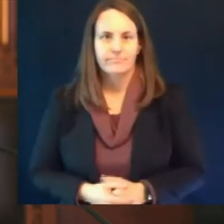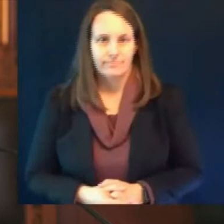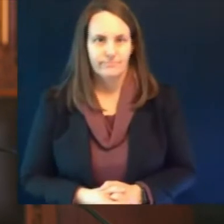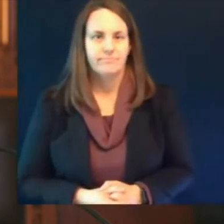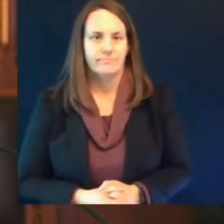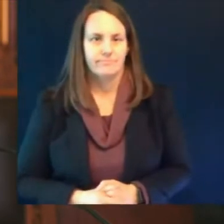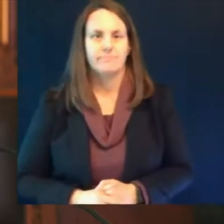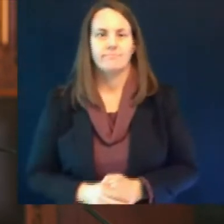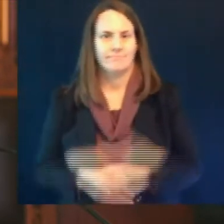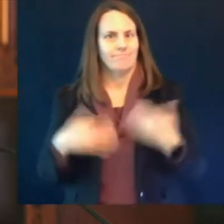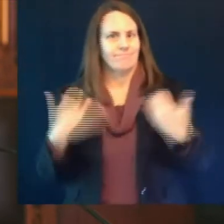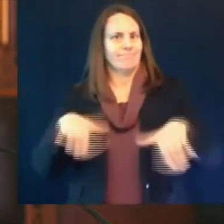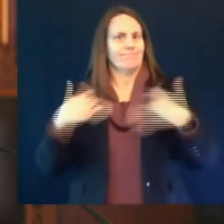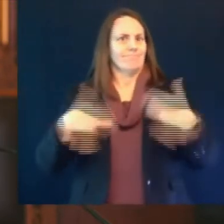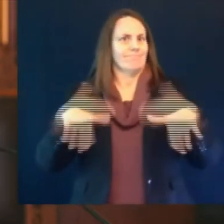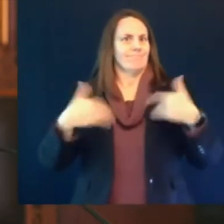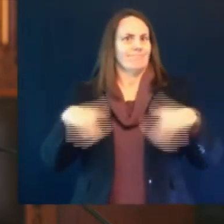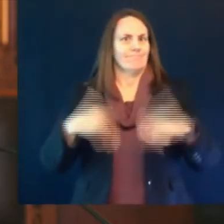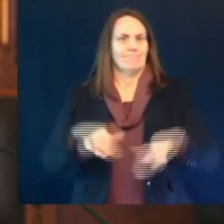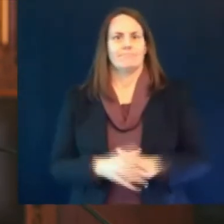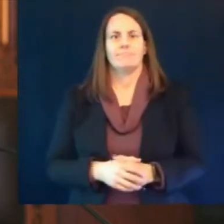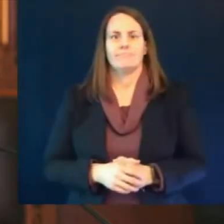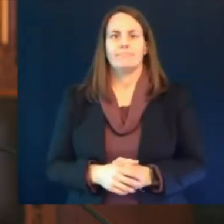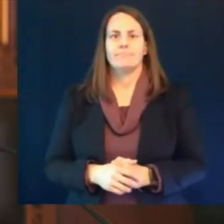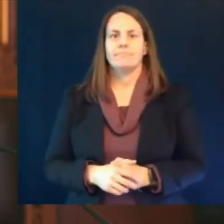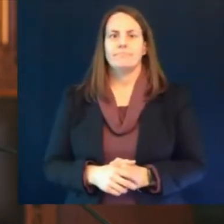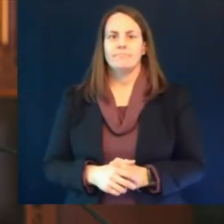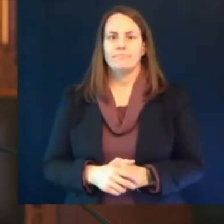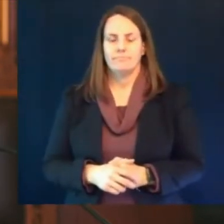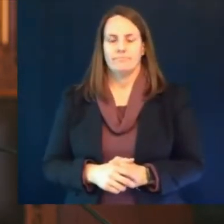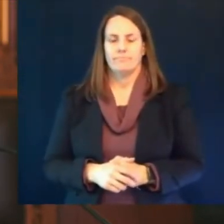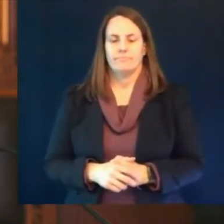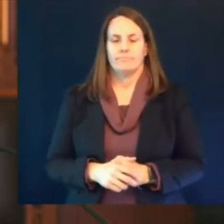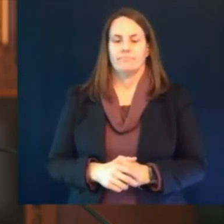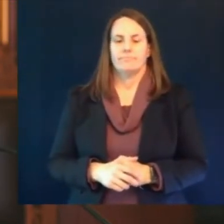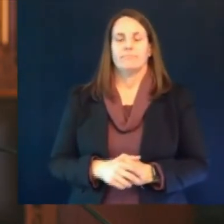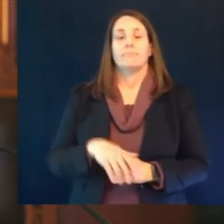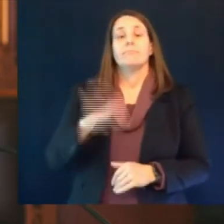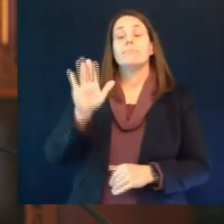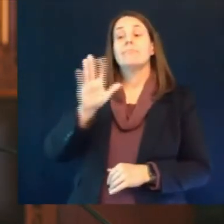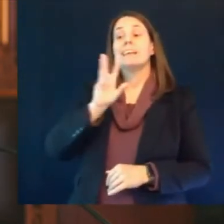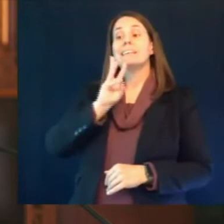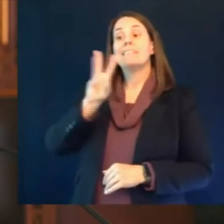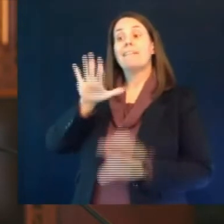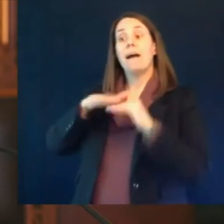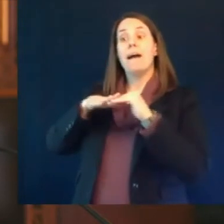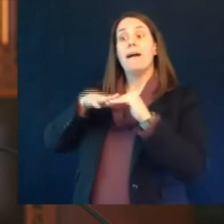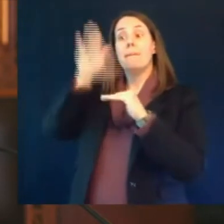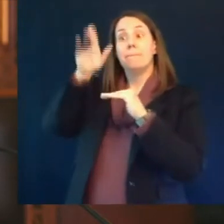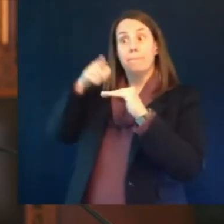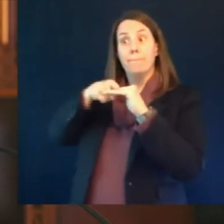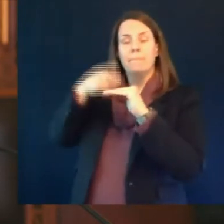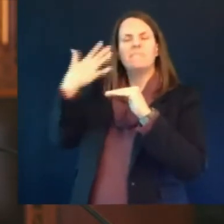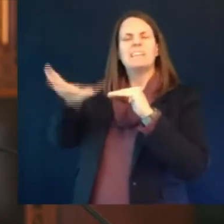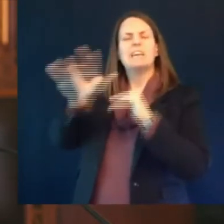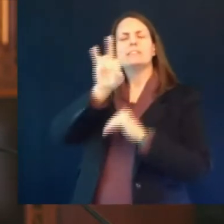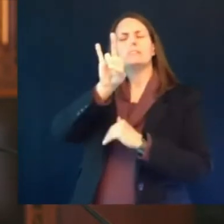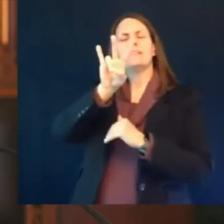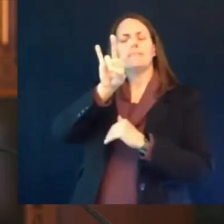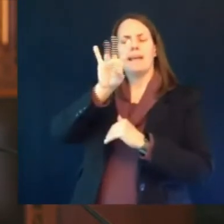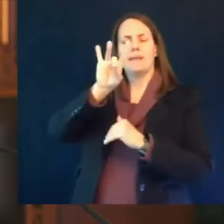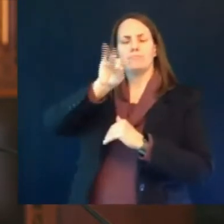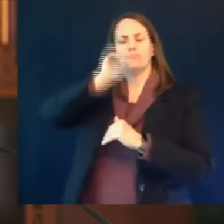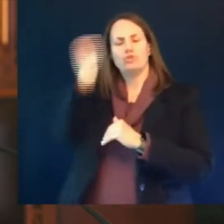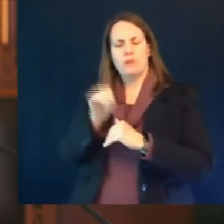over 78 percent of wisconsinites age 65 and older have now received at least one dose with